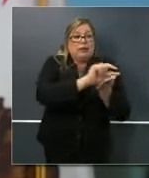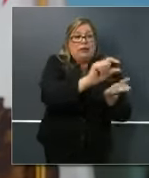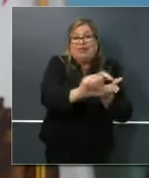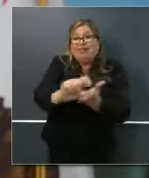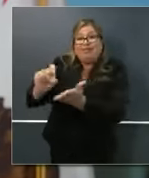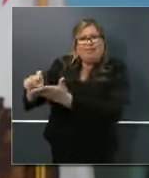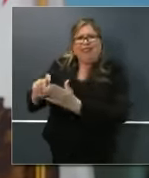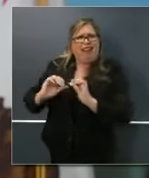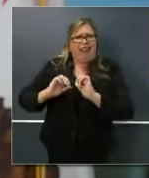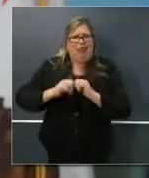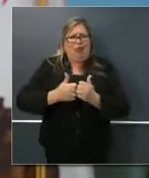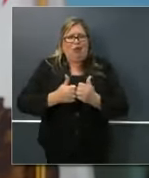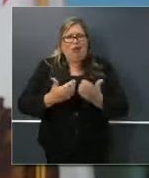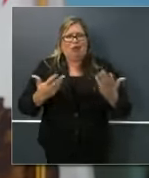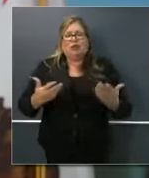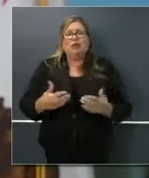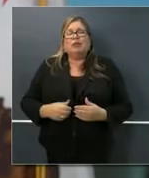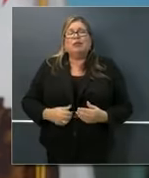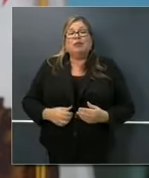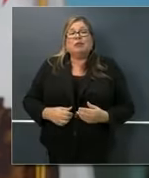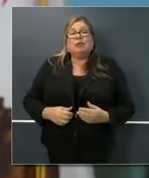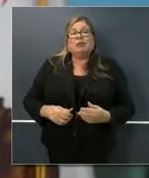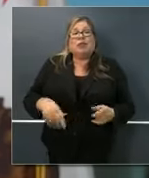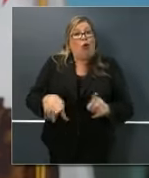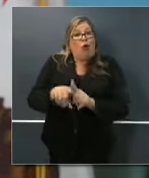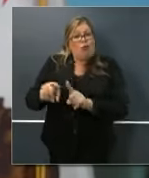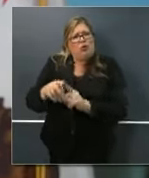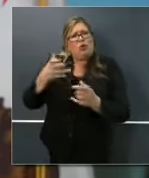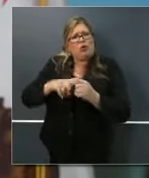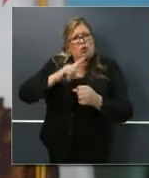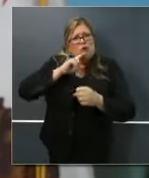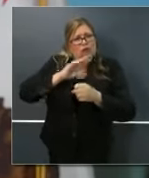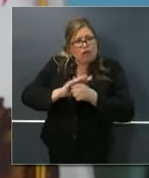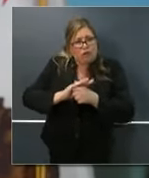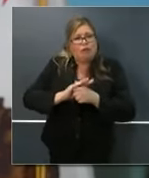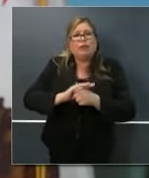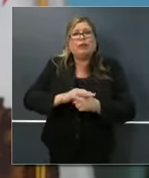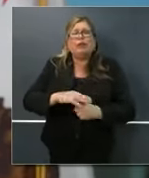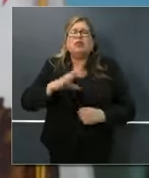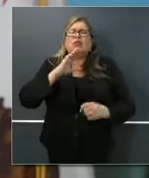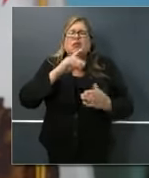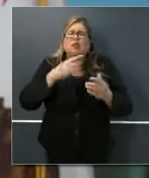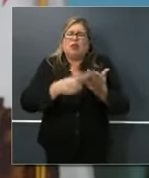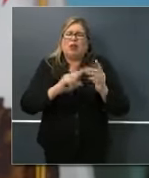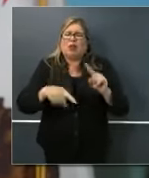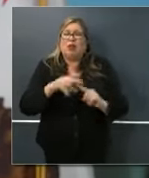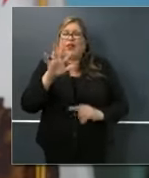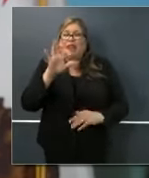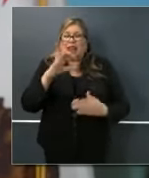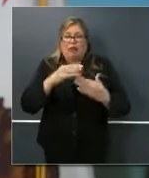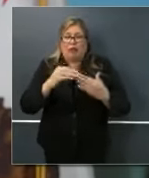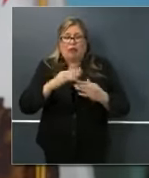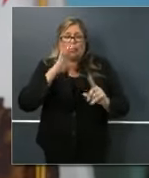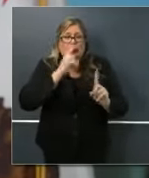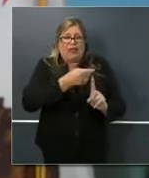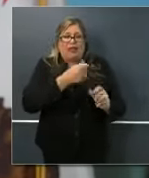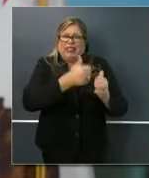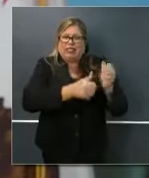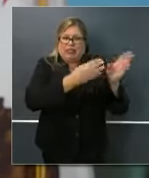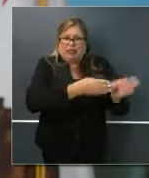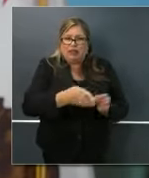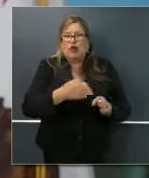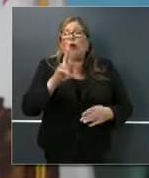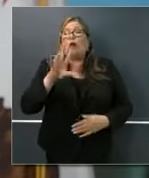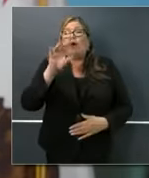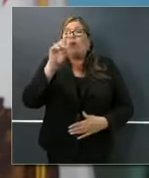And finally, I wanted to confront with you, this money, either the $500 or $1,000 that people will be getting, they will